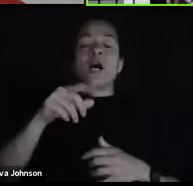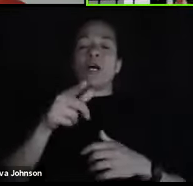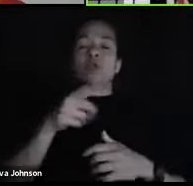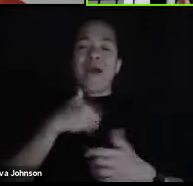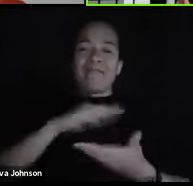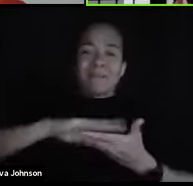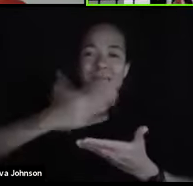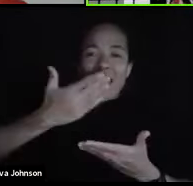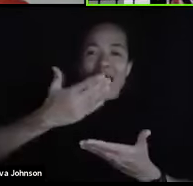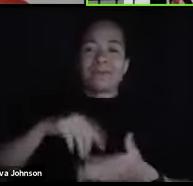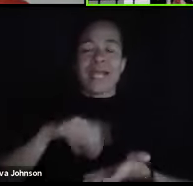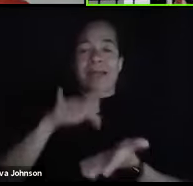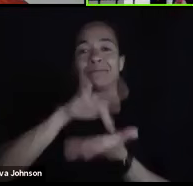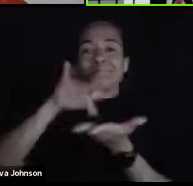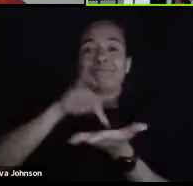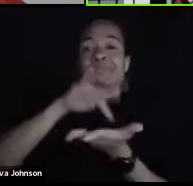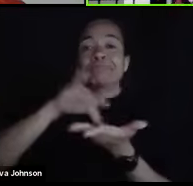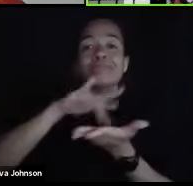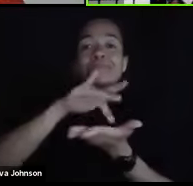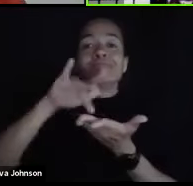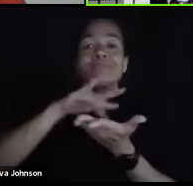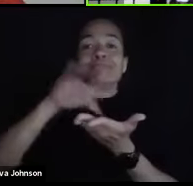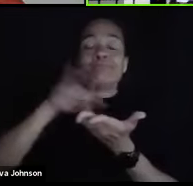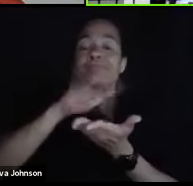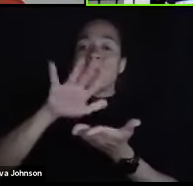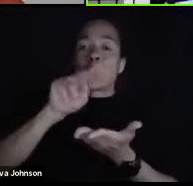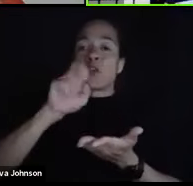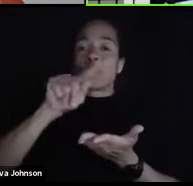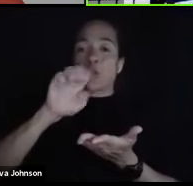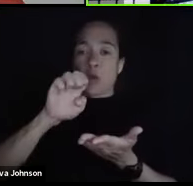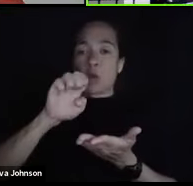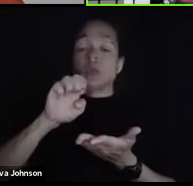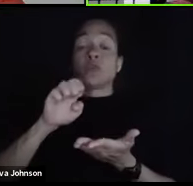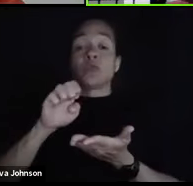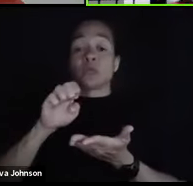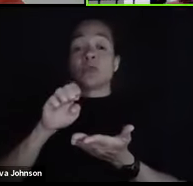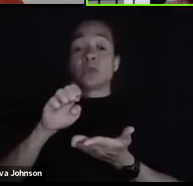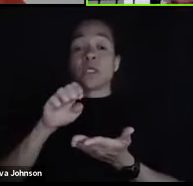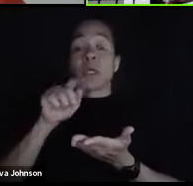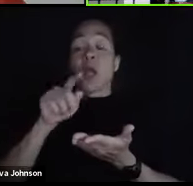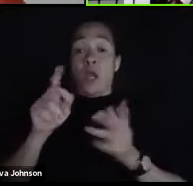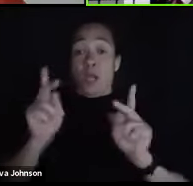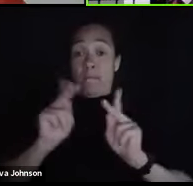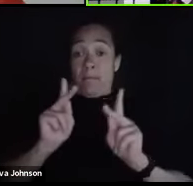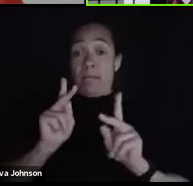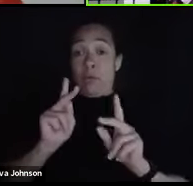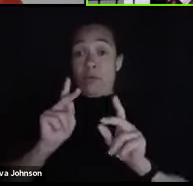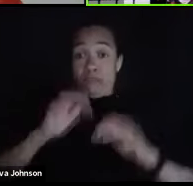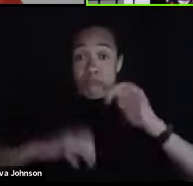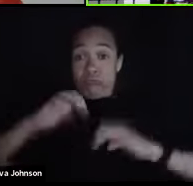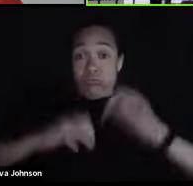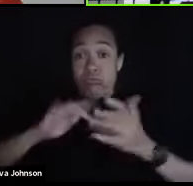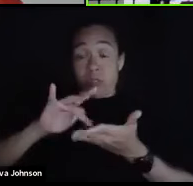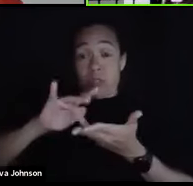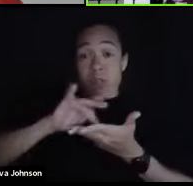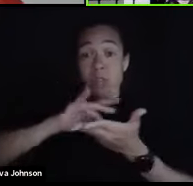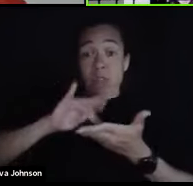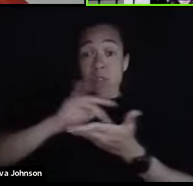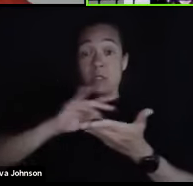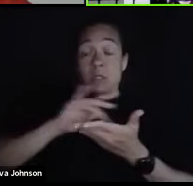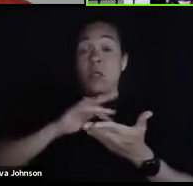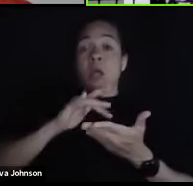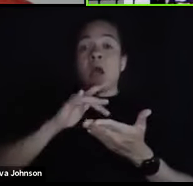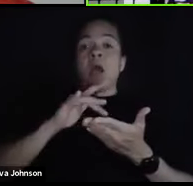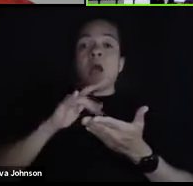and you click click click click away and you're taking notes. People who take electronic notes are better suited to